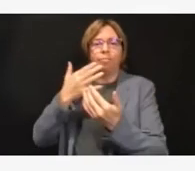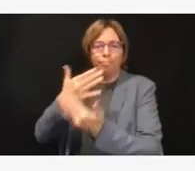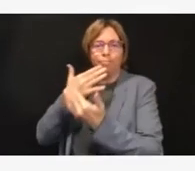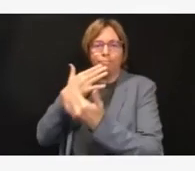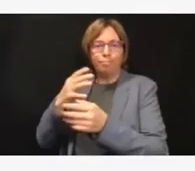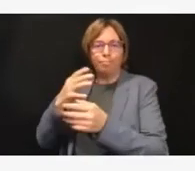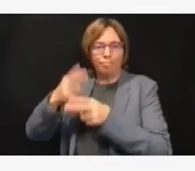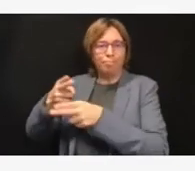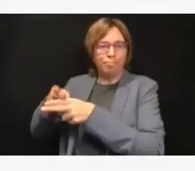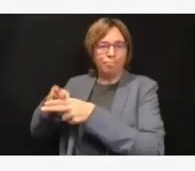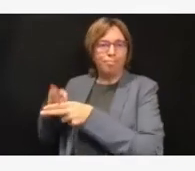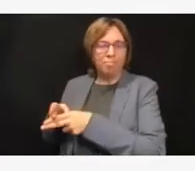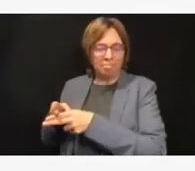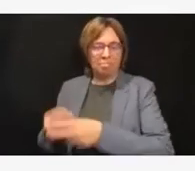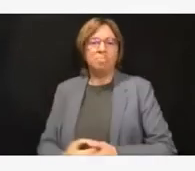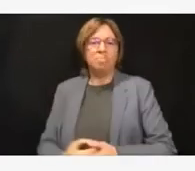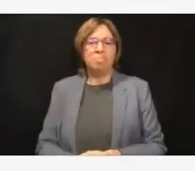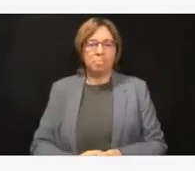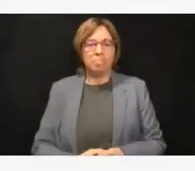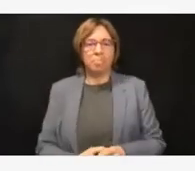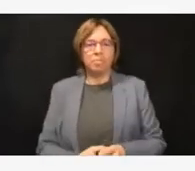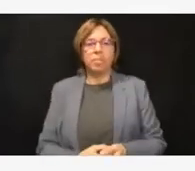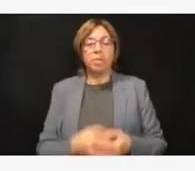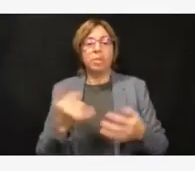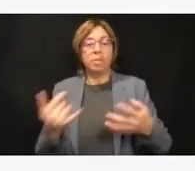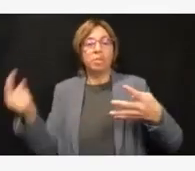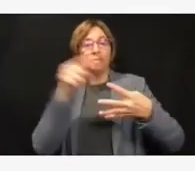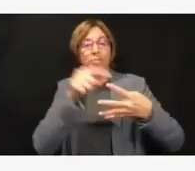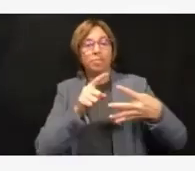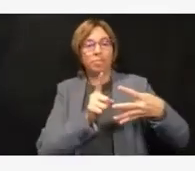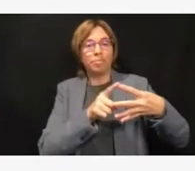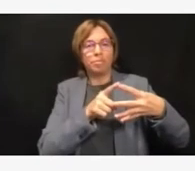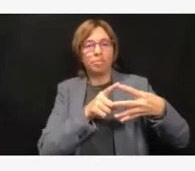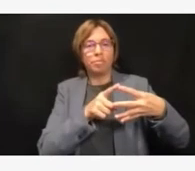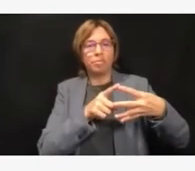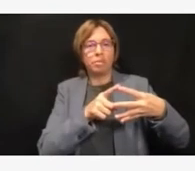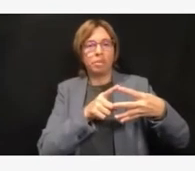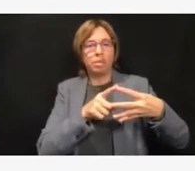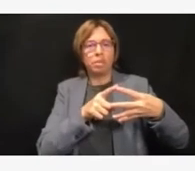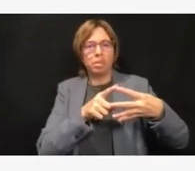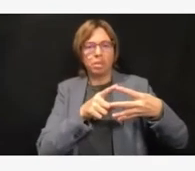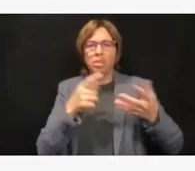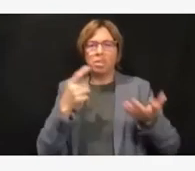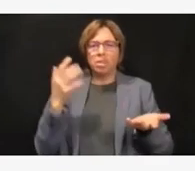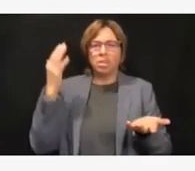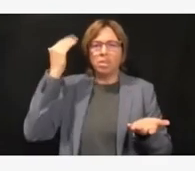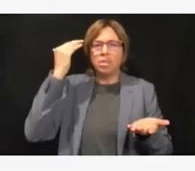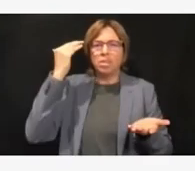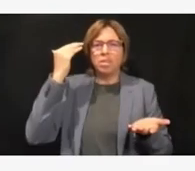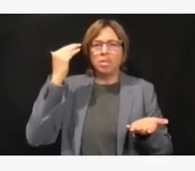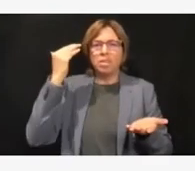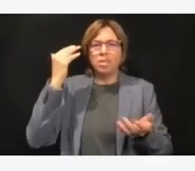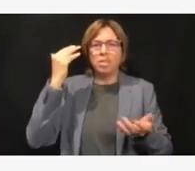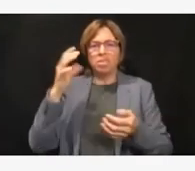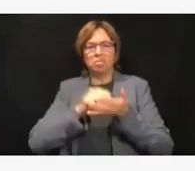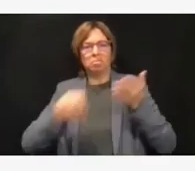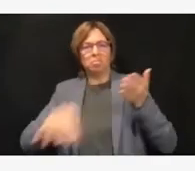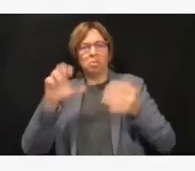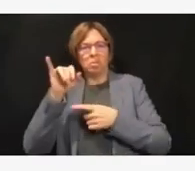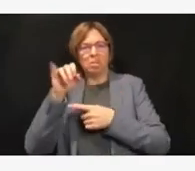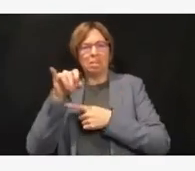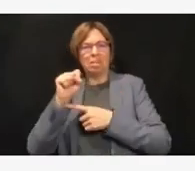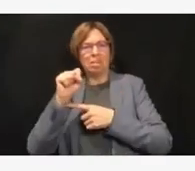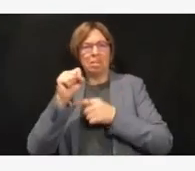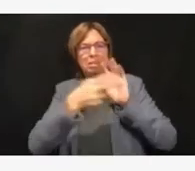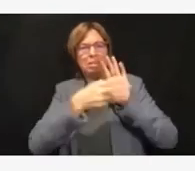In terms of why we communicated that we are no longer in a crisis position, I'll